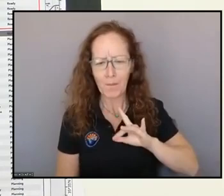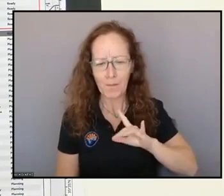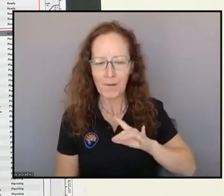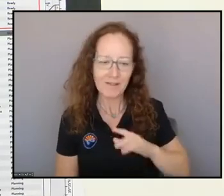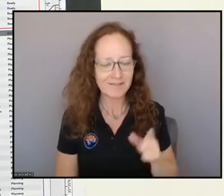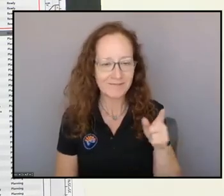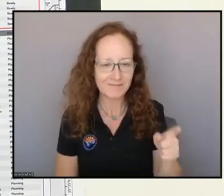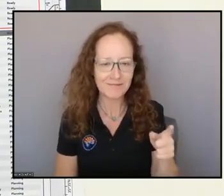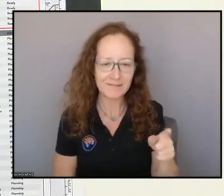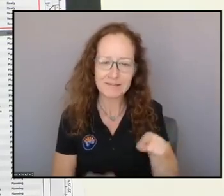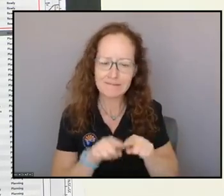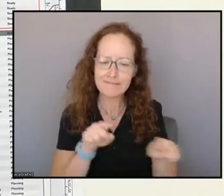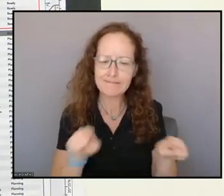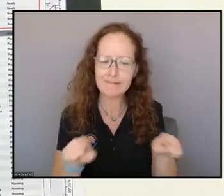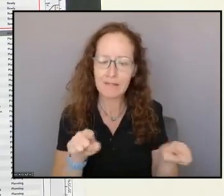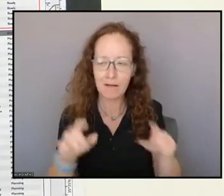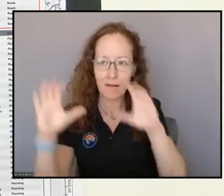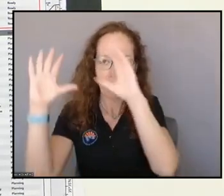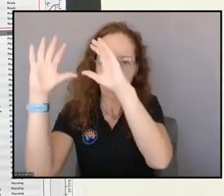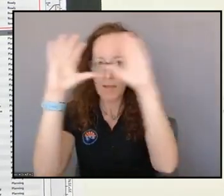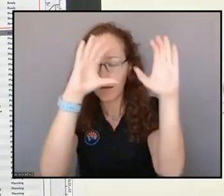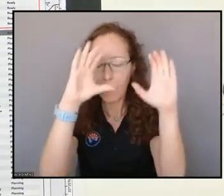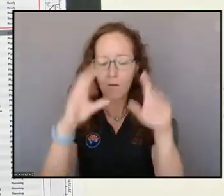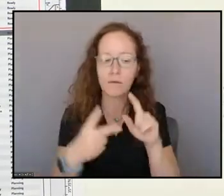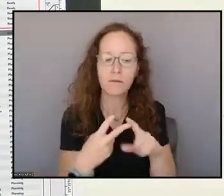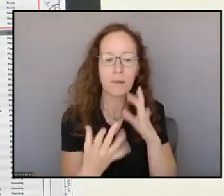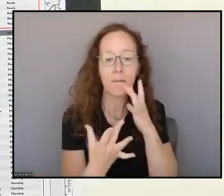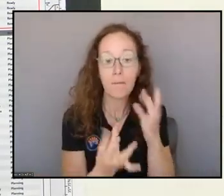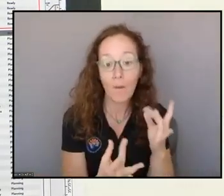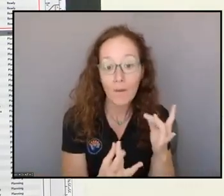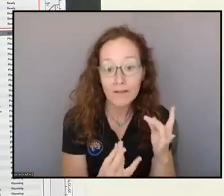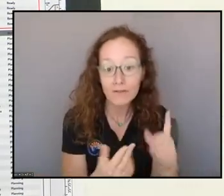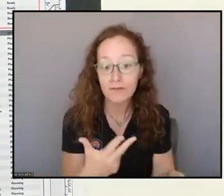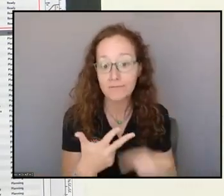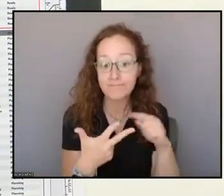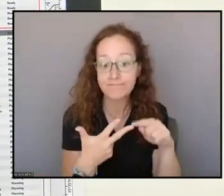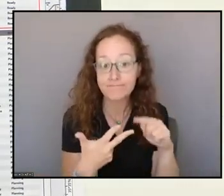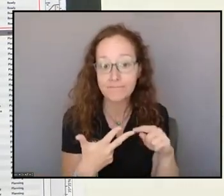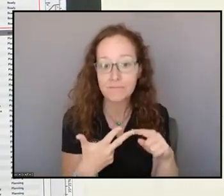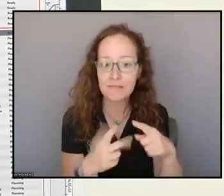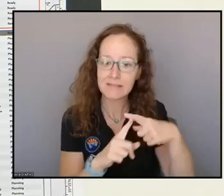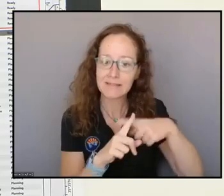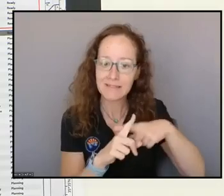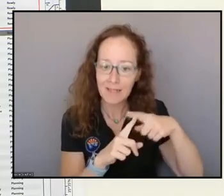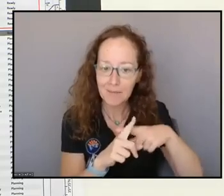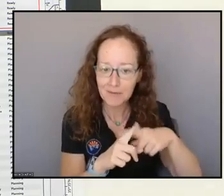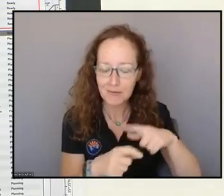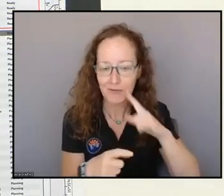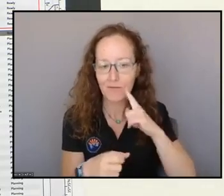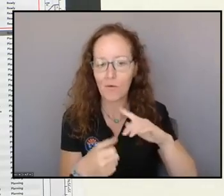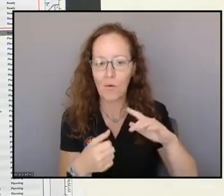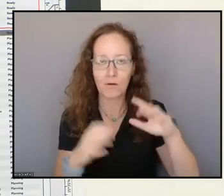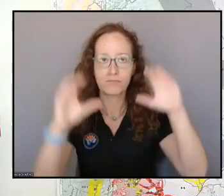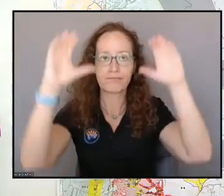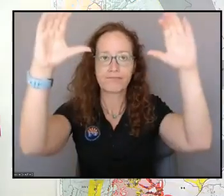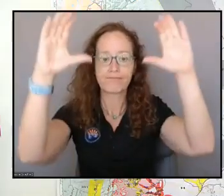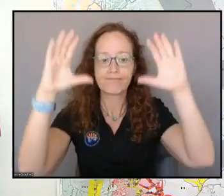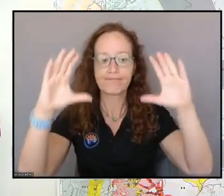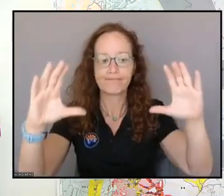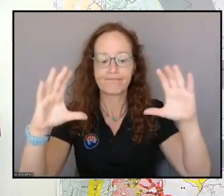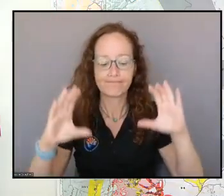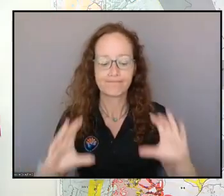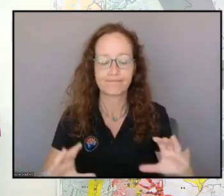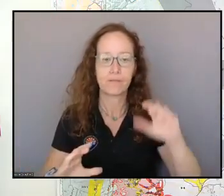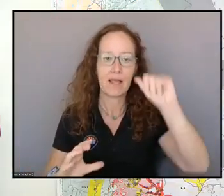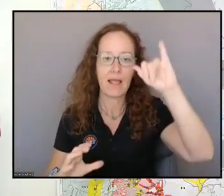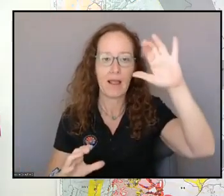cloud cover, moisture, but also the temperature of those air masses that are coming in. So,